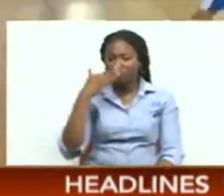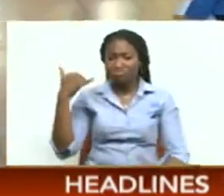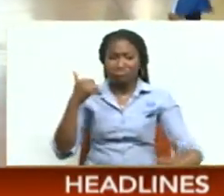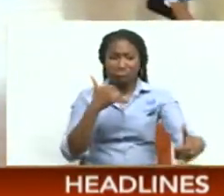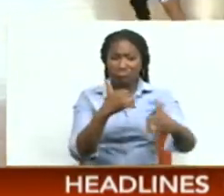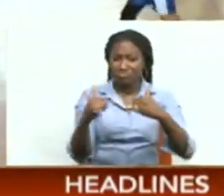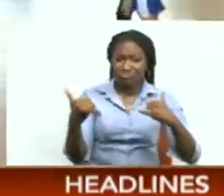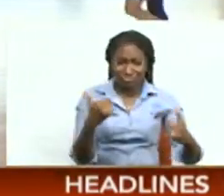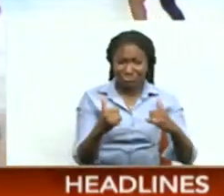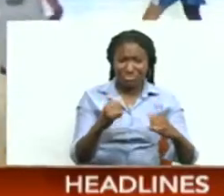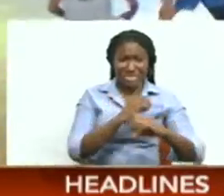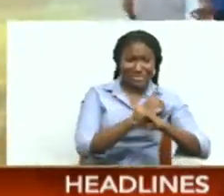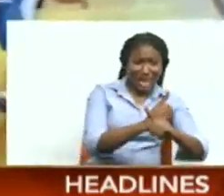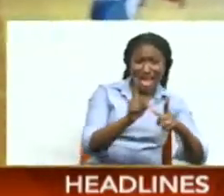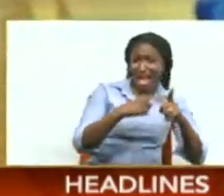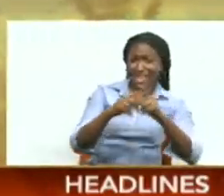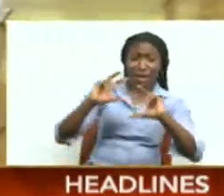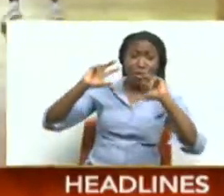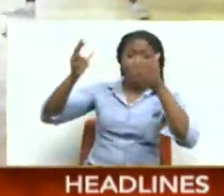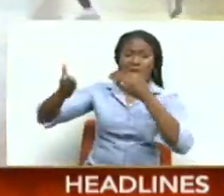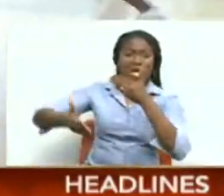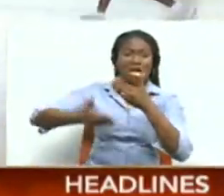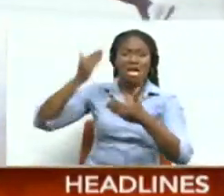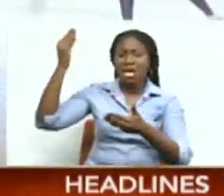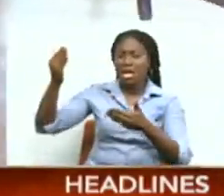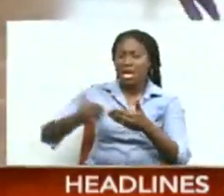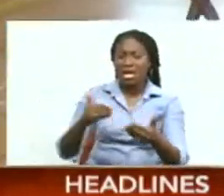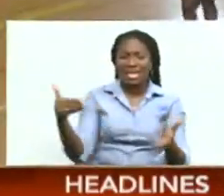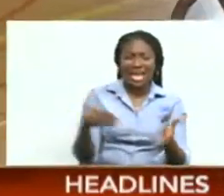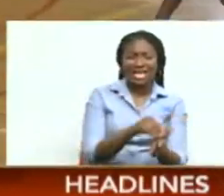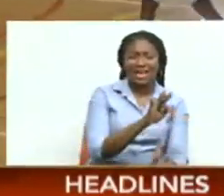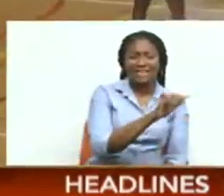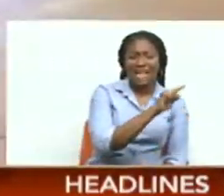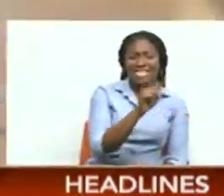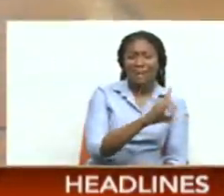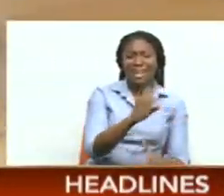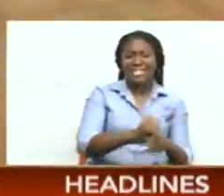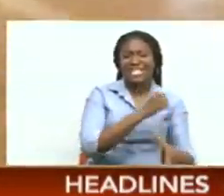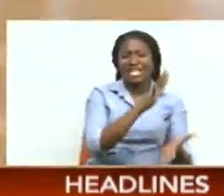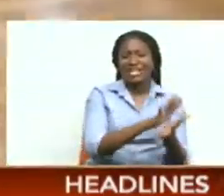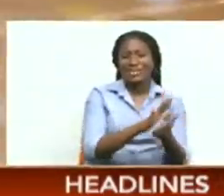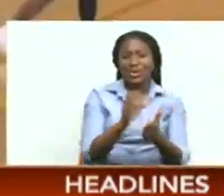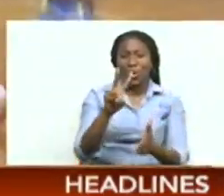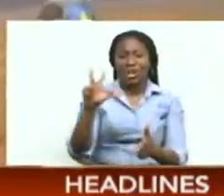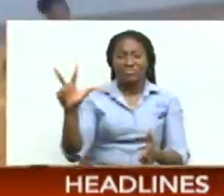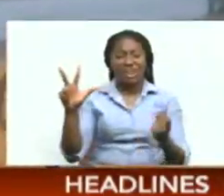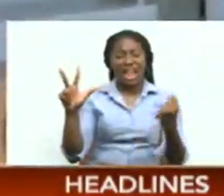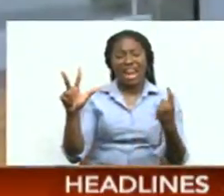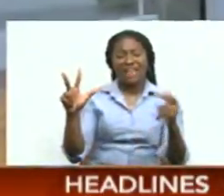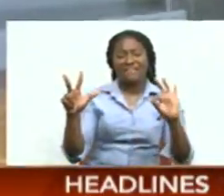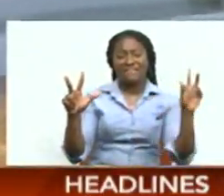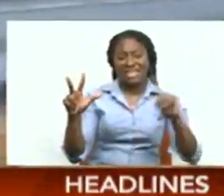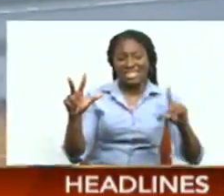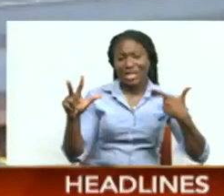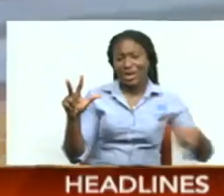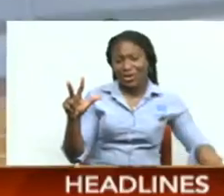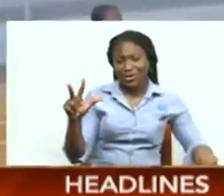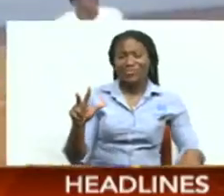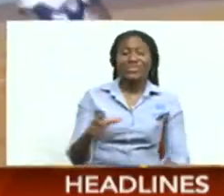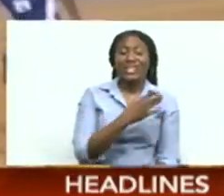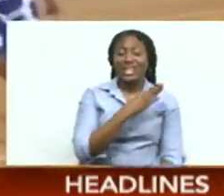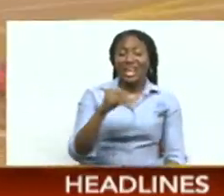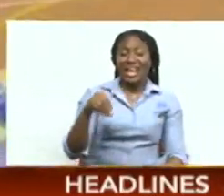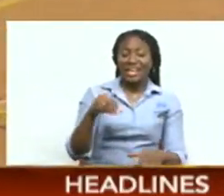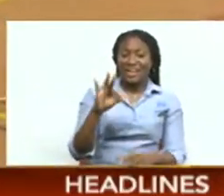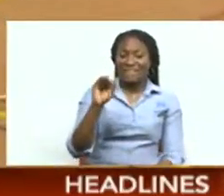defense into offense With ease against Faisabad's secondary in a 23-11 result In the only title match of the